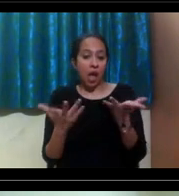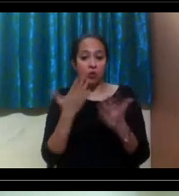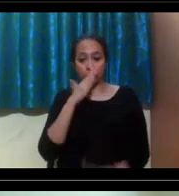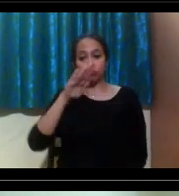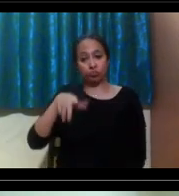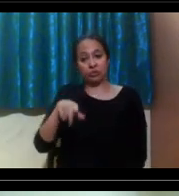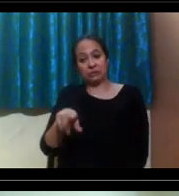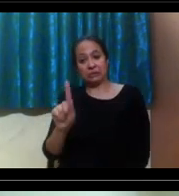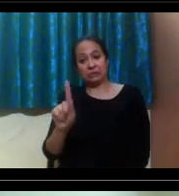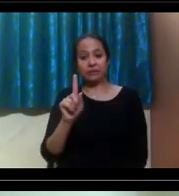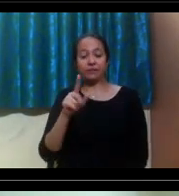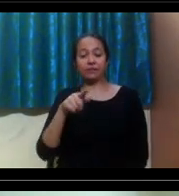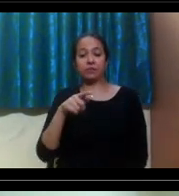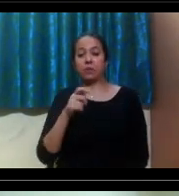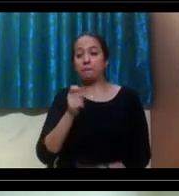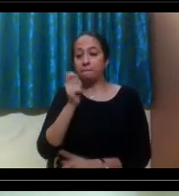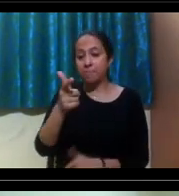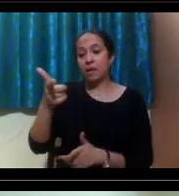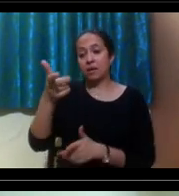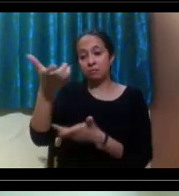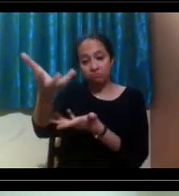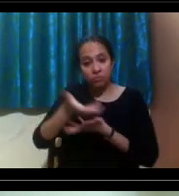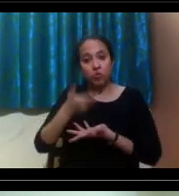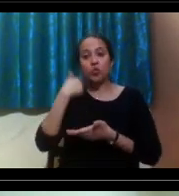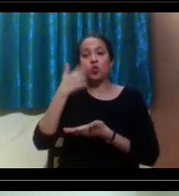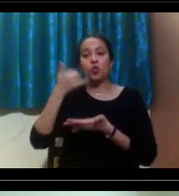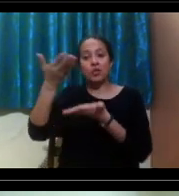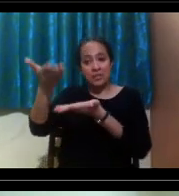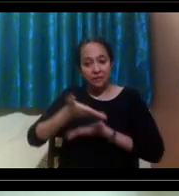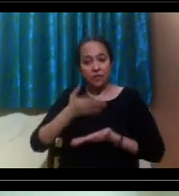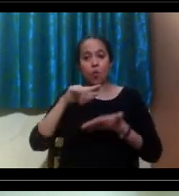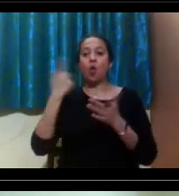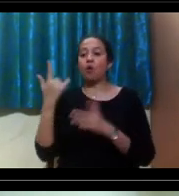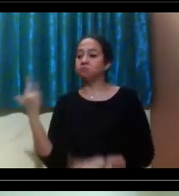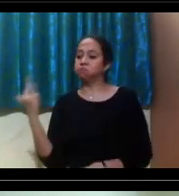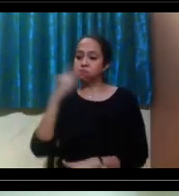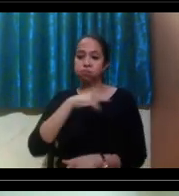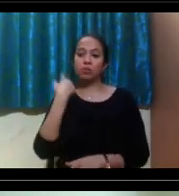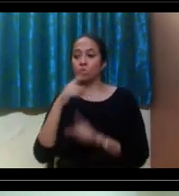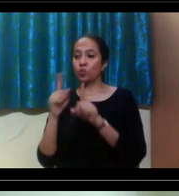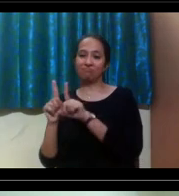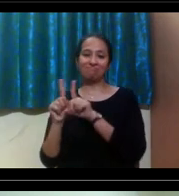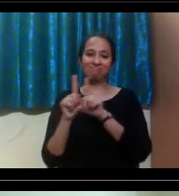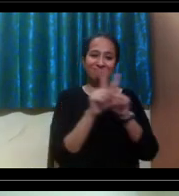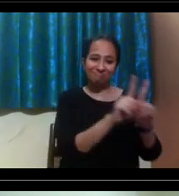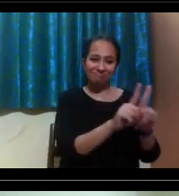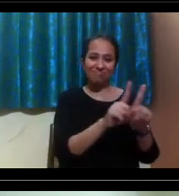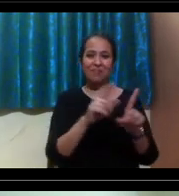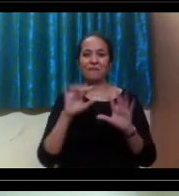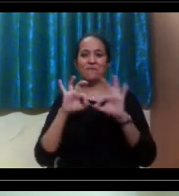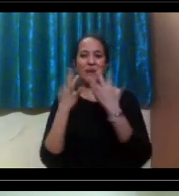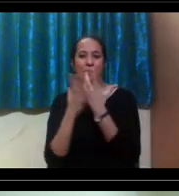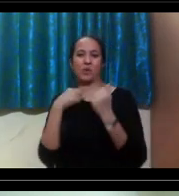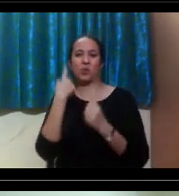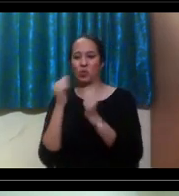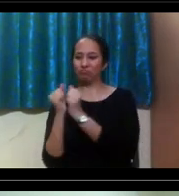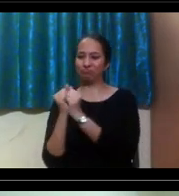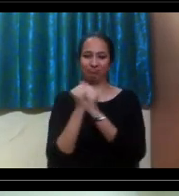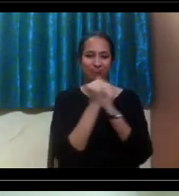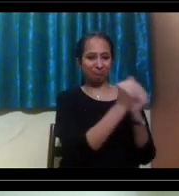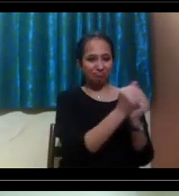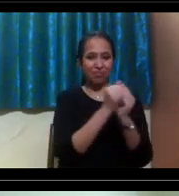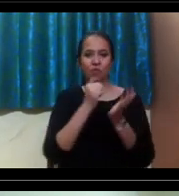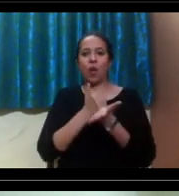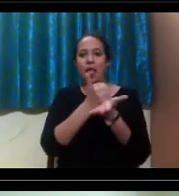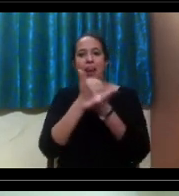hiring somebody, if it's bringing somebody from overseas or finding somebody locally, for that support for any personal care